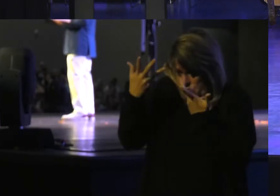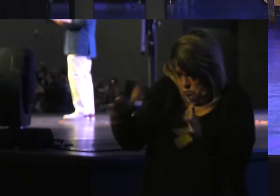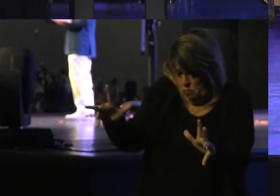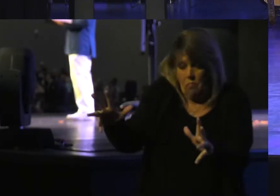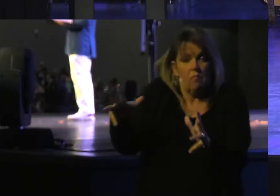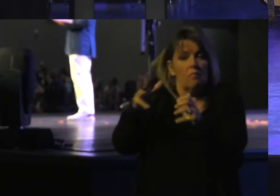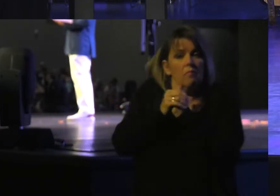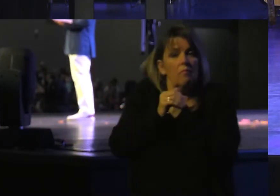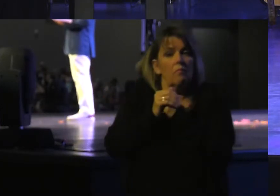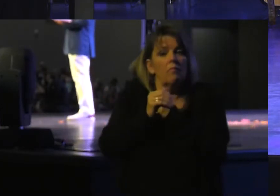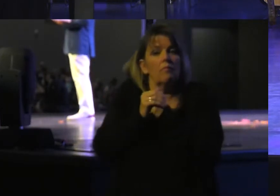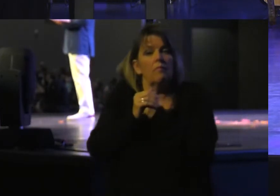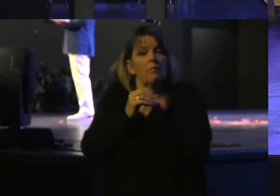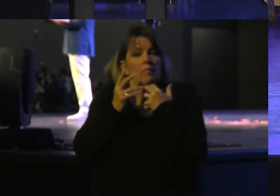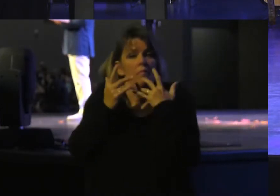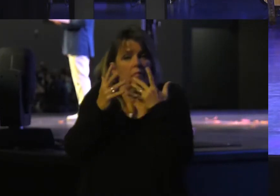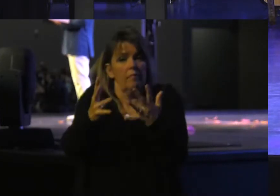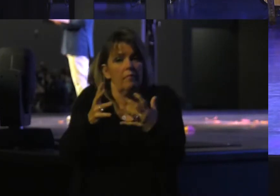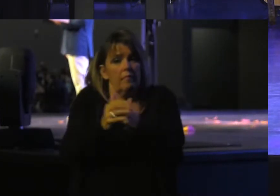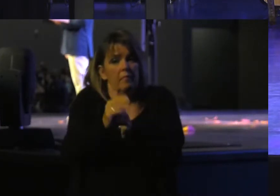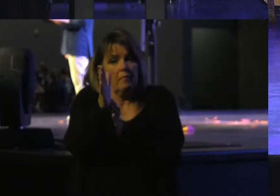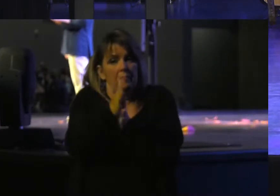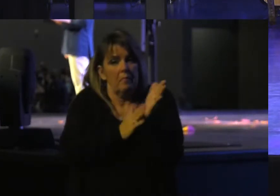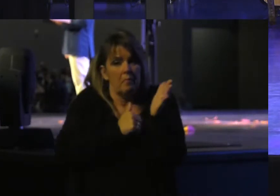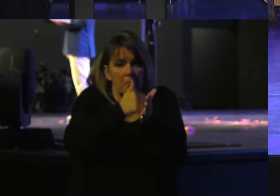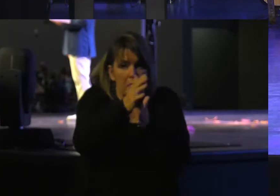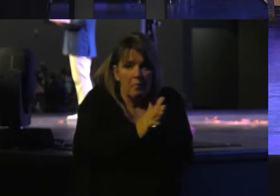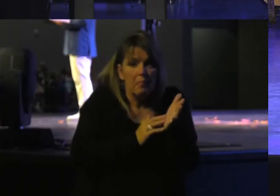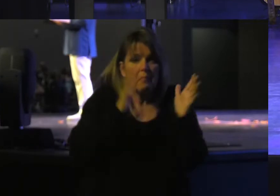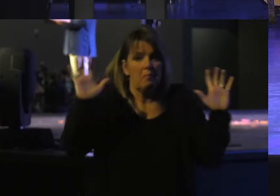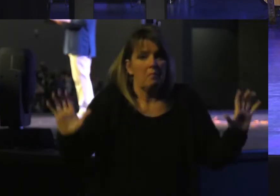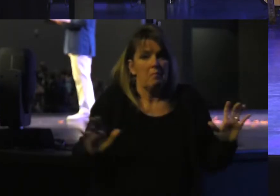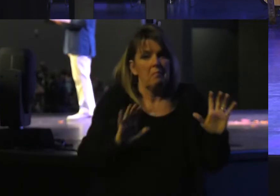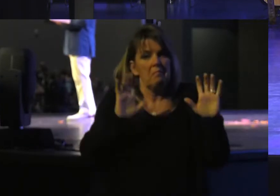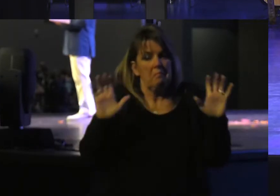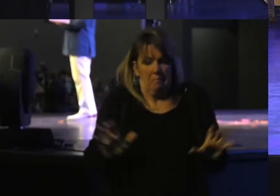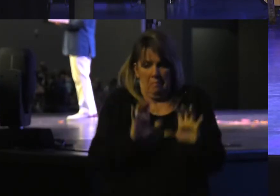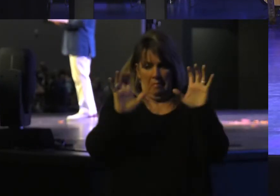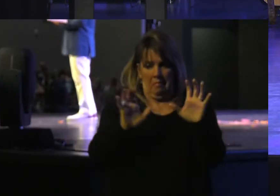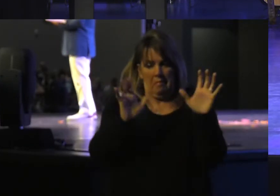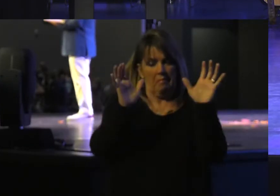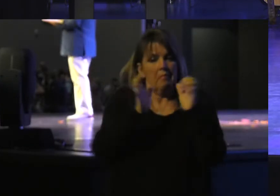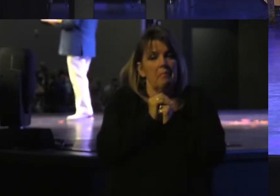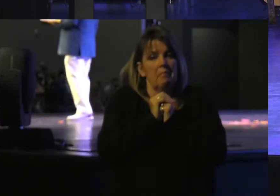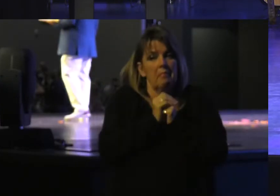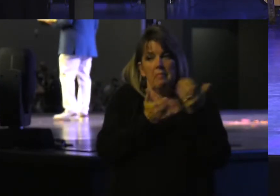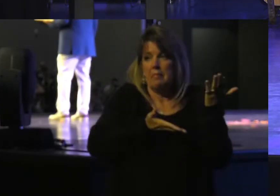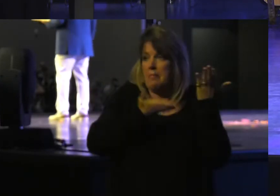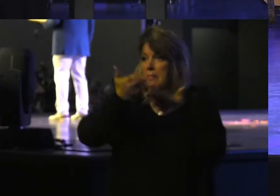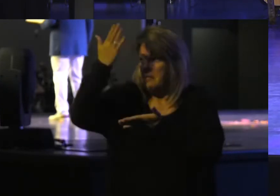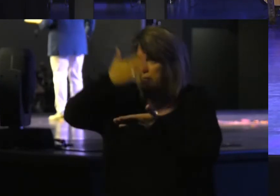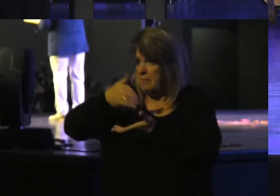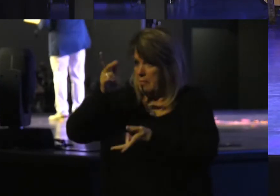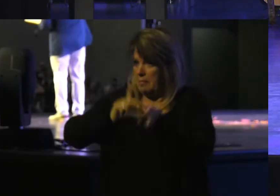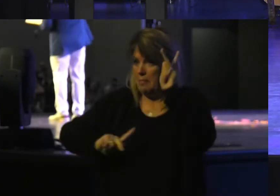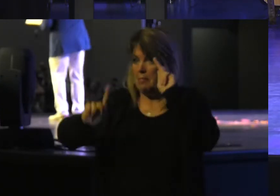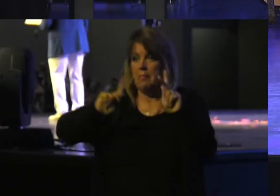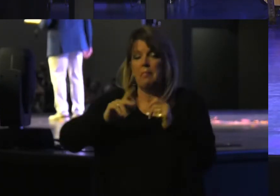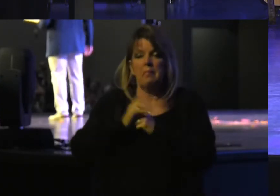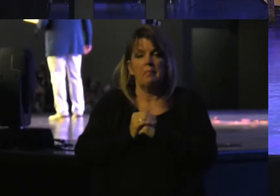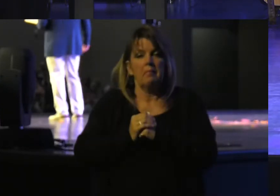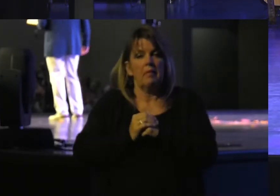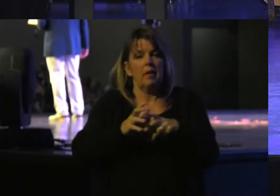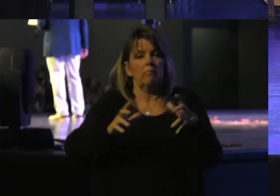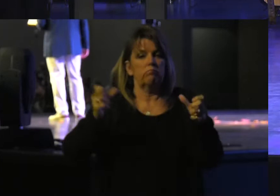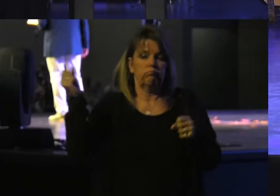formed and fired and painted and decorated. And take it out in front of the people and